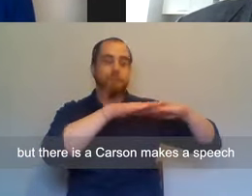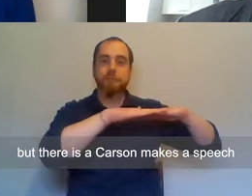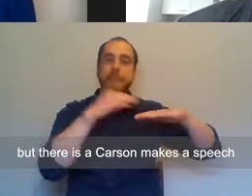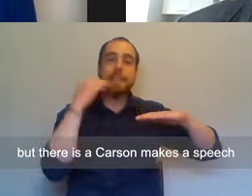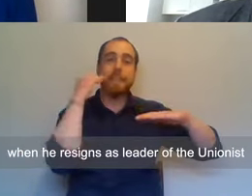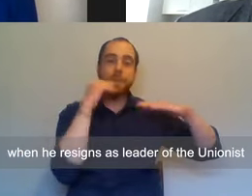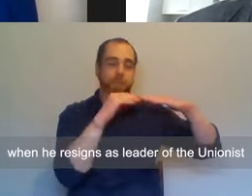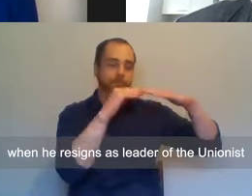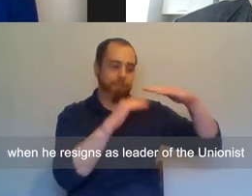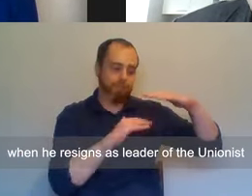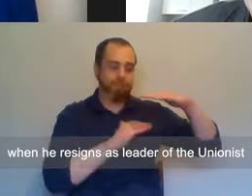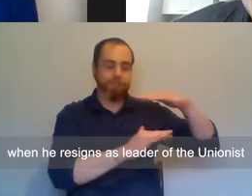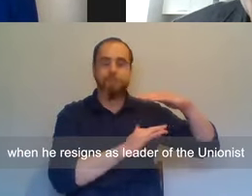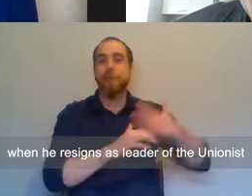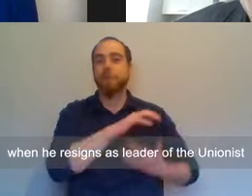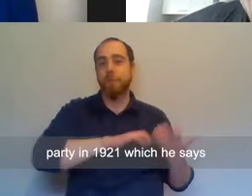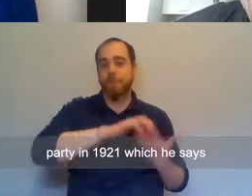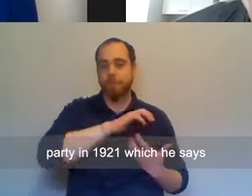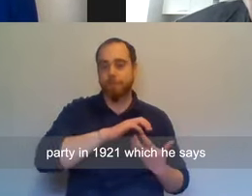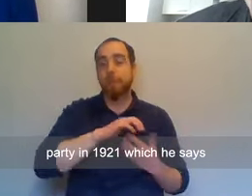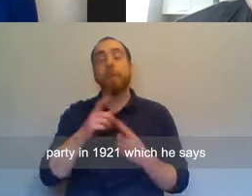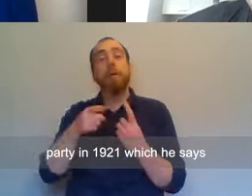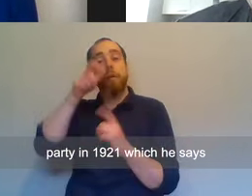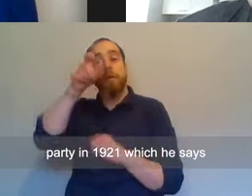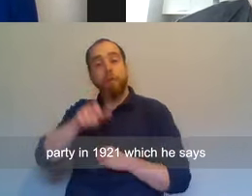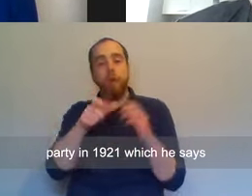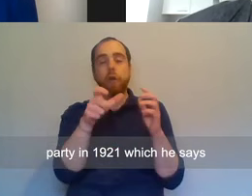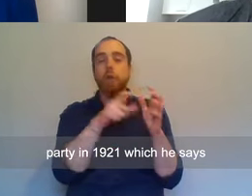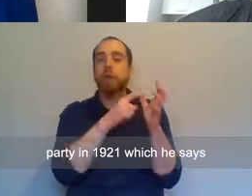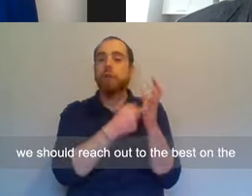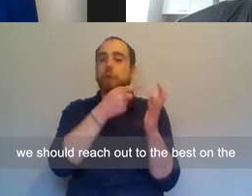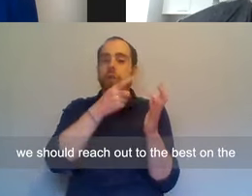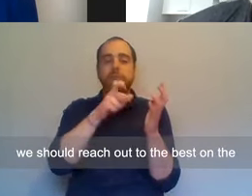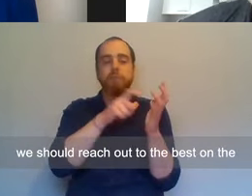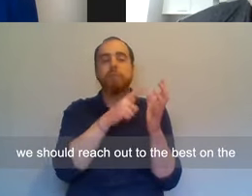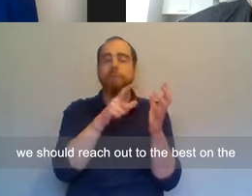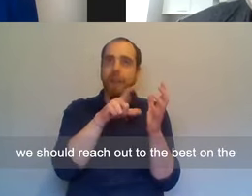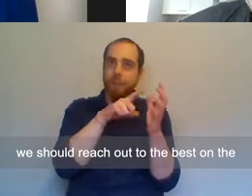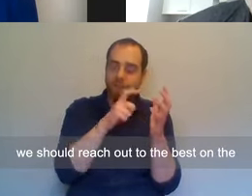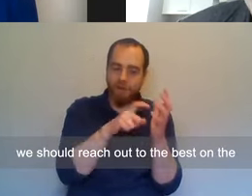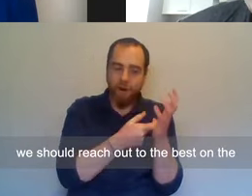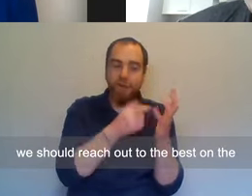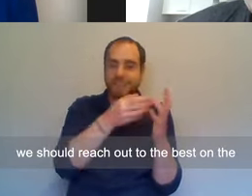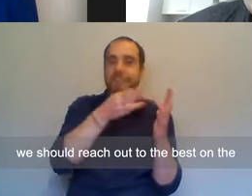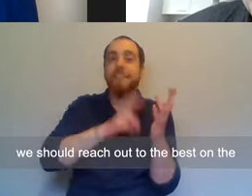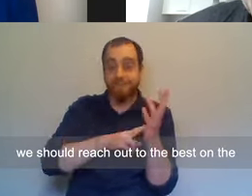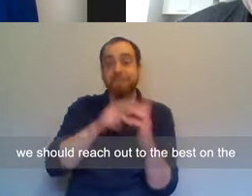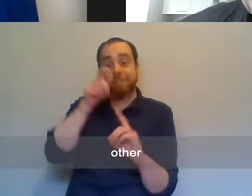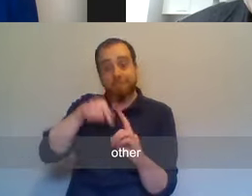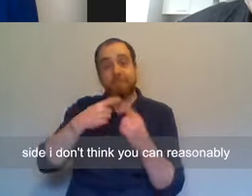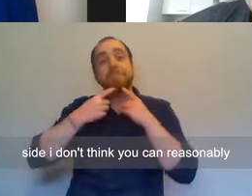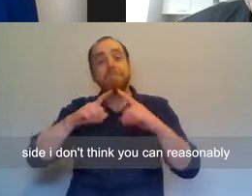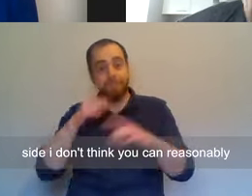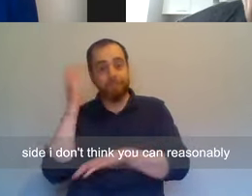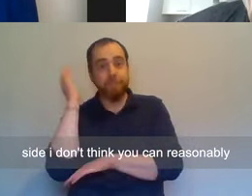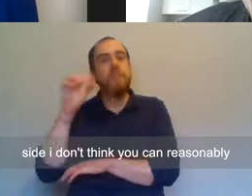Carson makes a speech when he resigns as leader of the Unionist Party in 1921, which he says, we should reach out to the best on